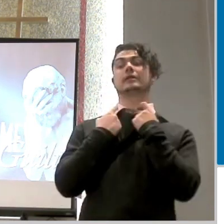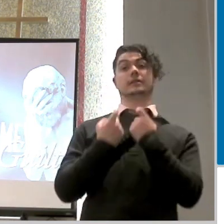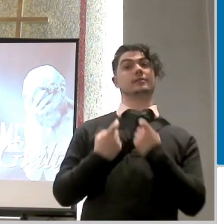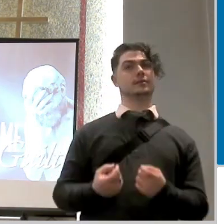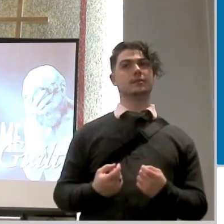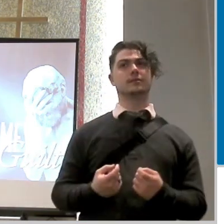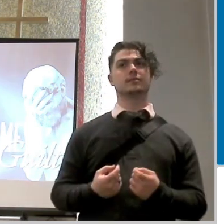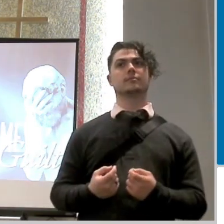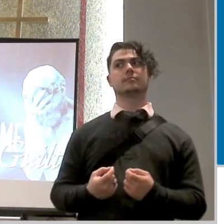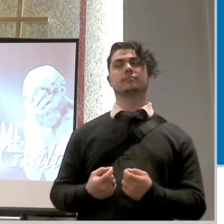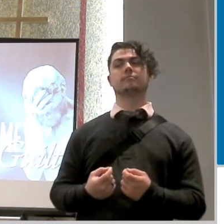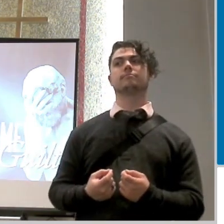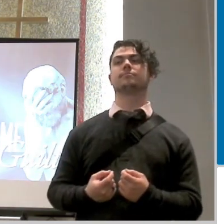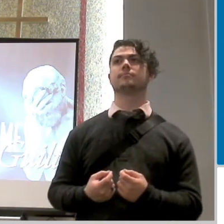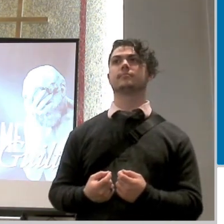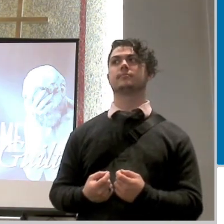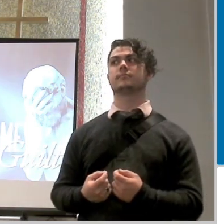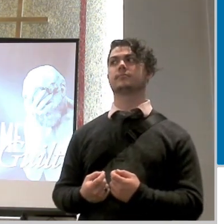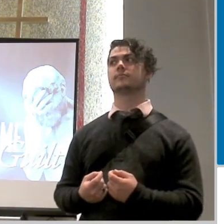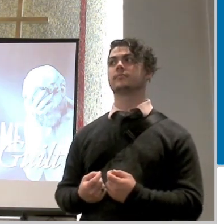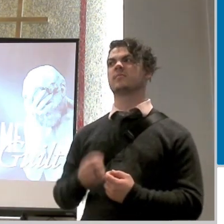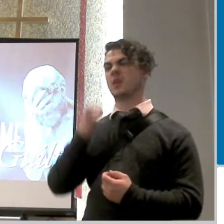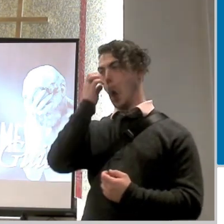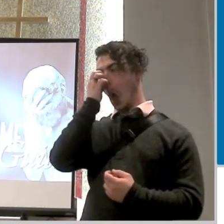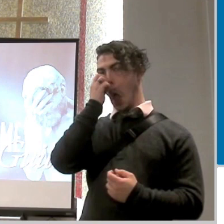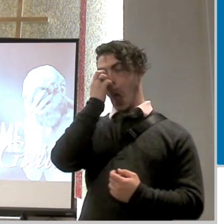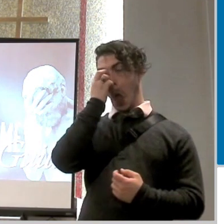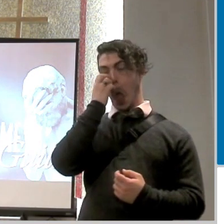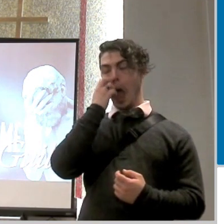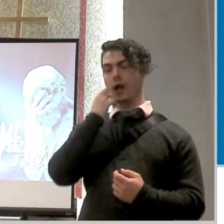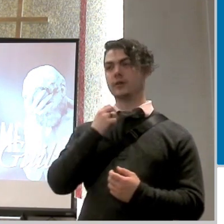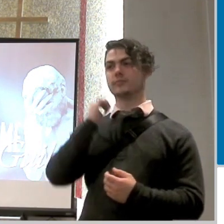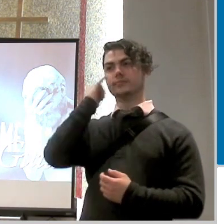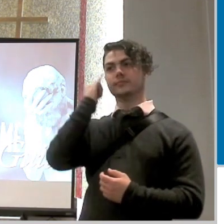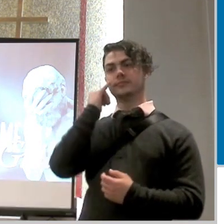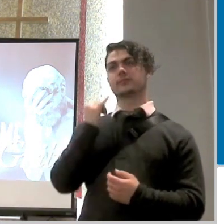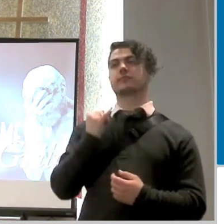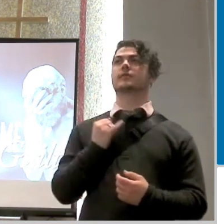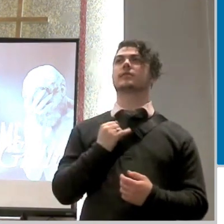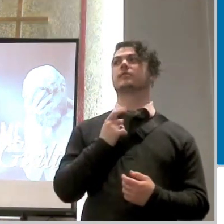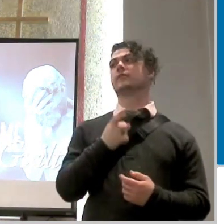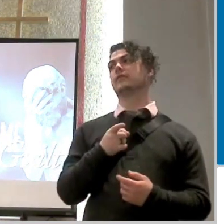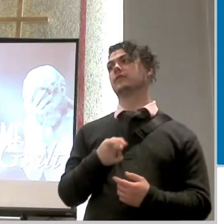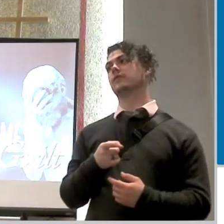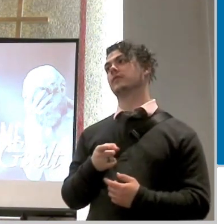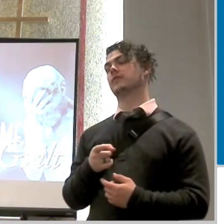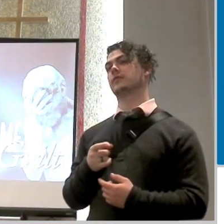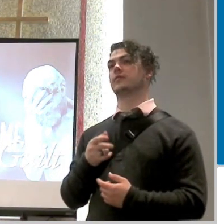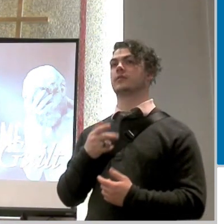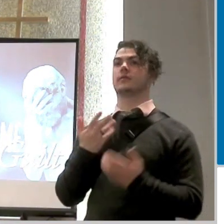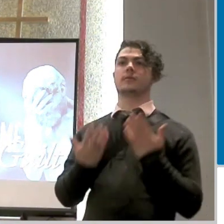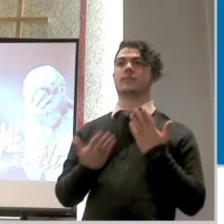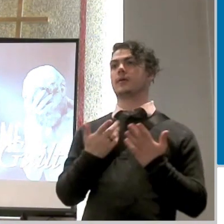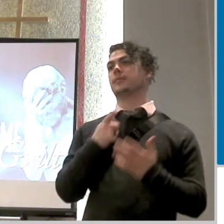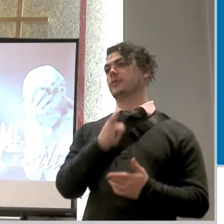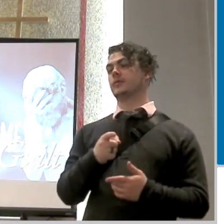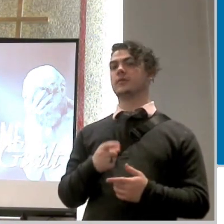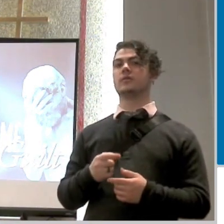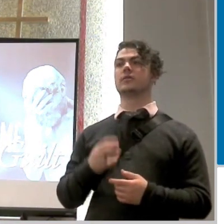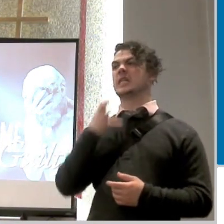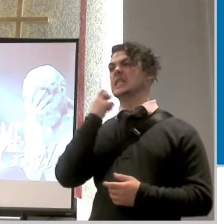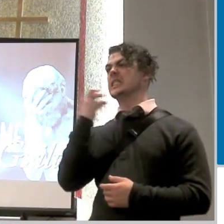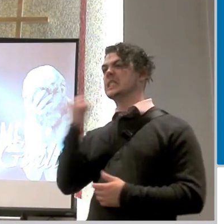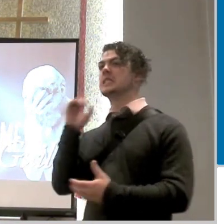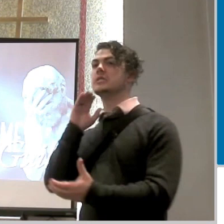right there is a reason when and i use children you yelled at our children but maybe i spoke inappropriately to my wife there's a reason